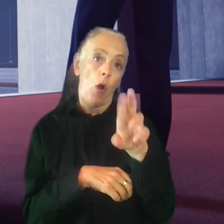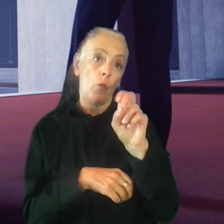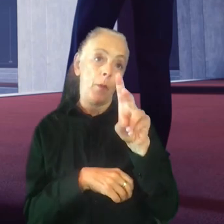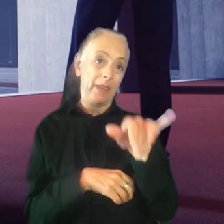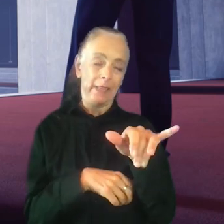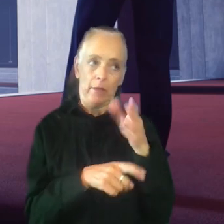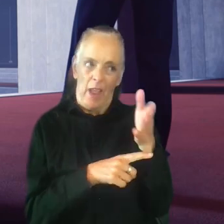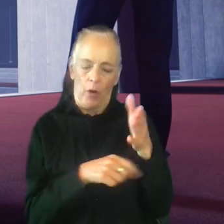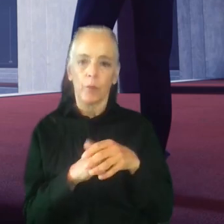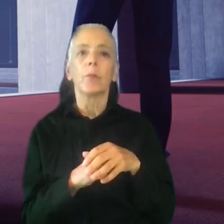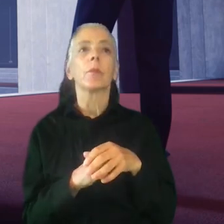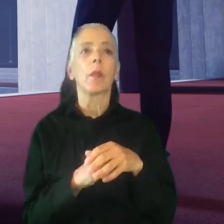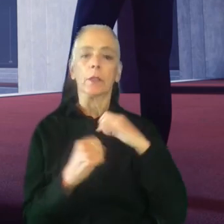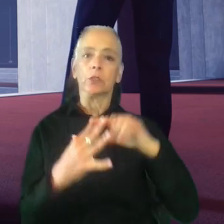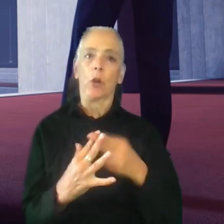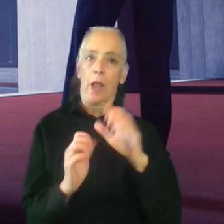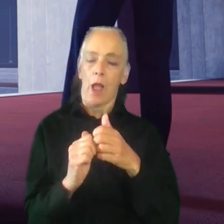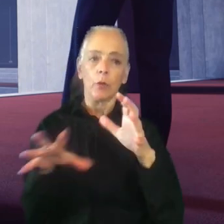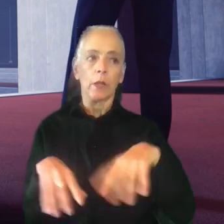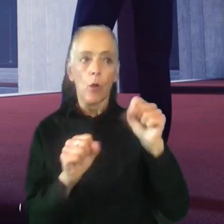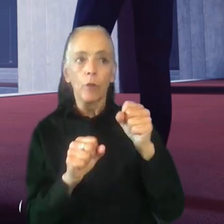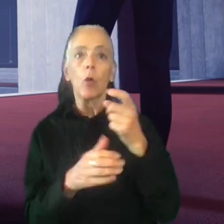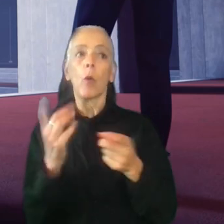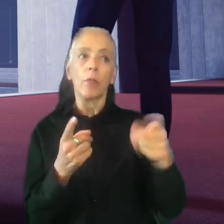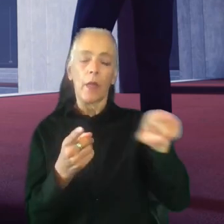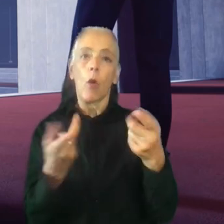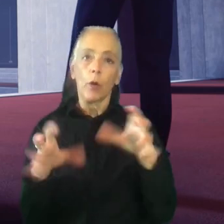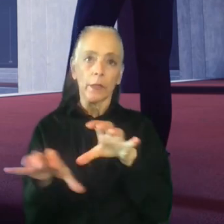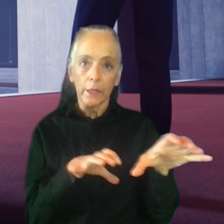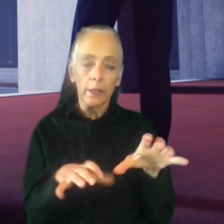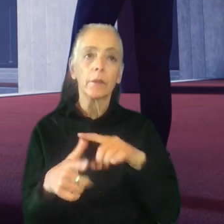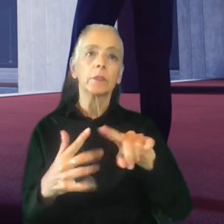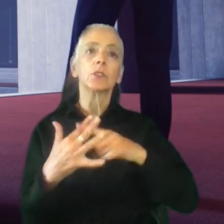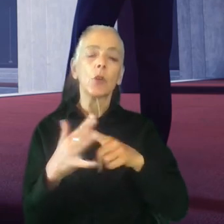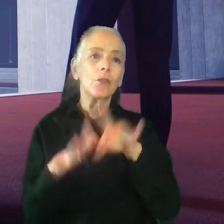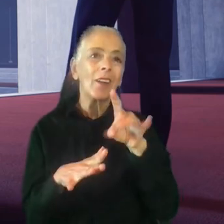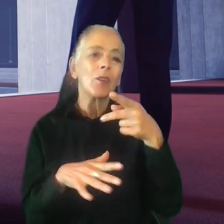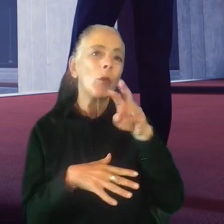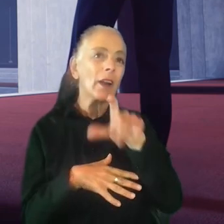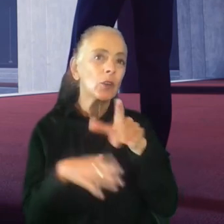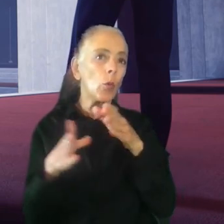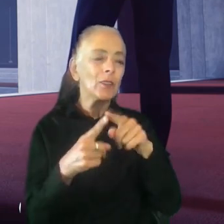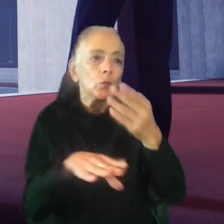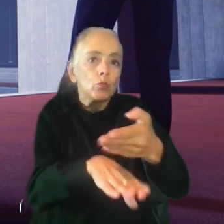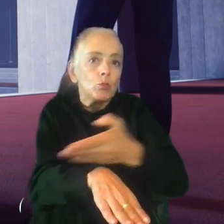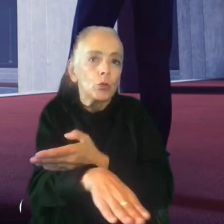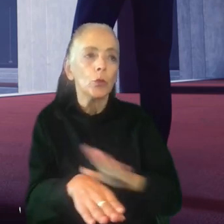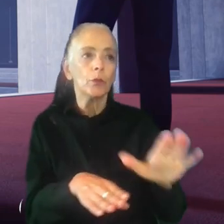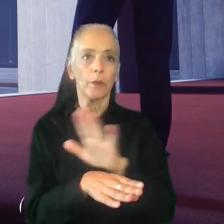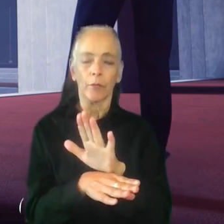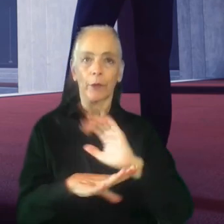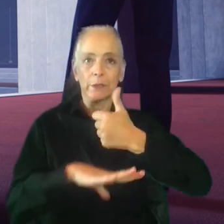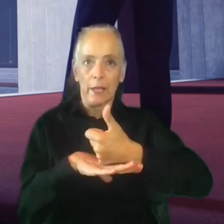I simply started by taking over what they were doing and started finding very practical ways of improving their setup and